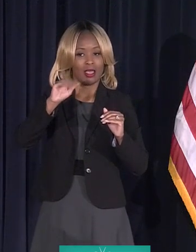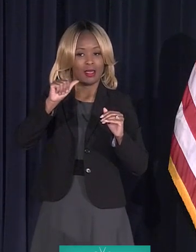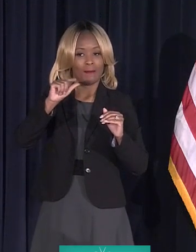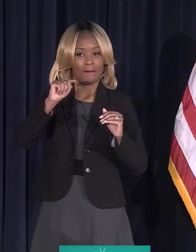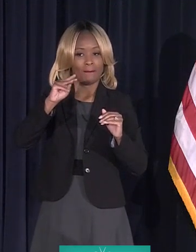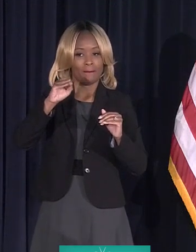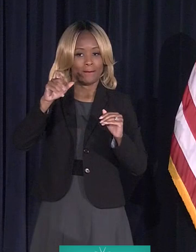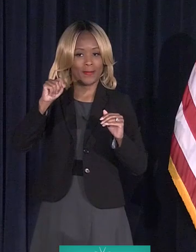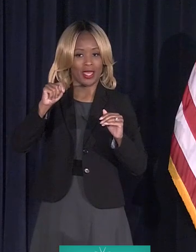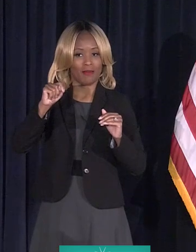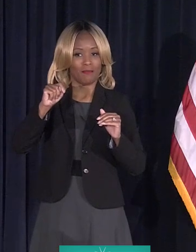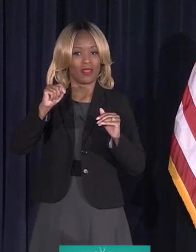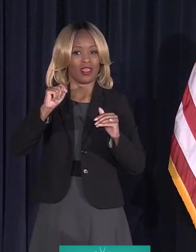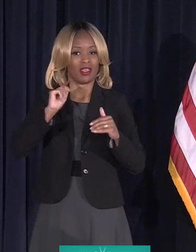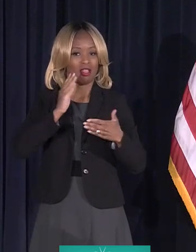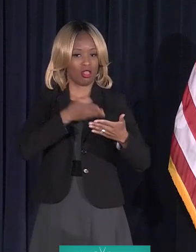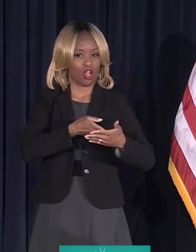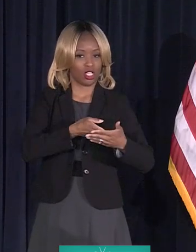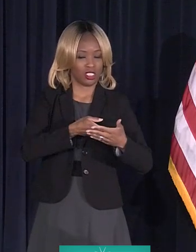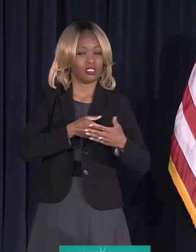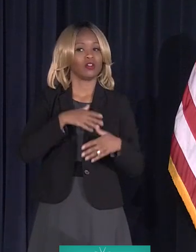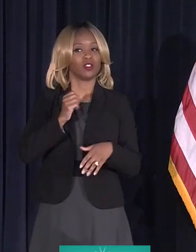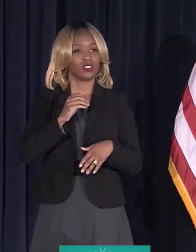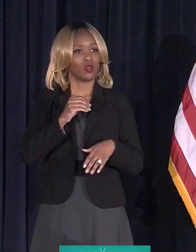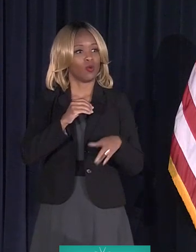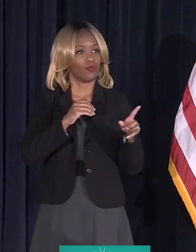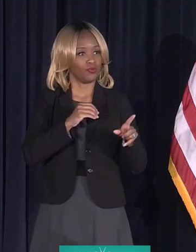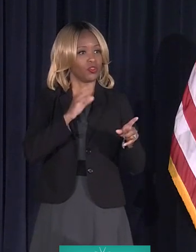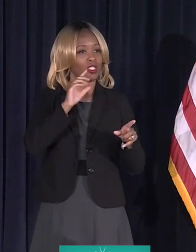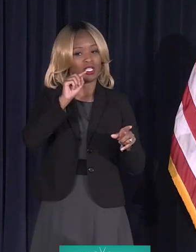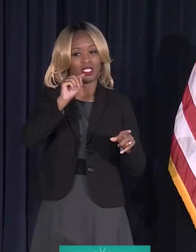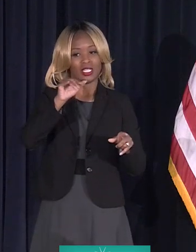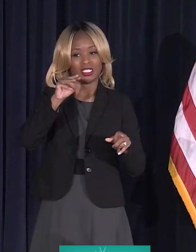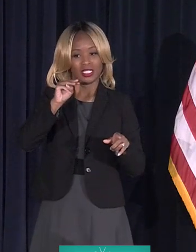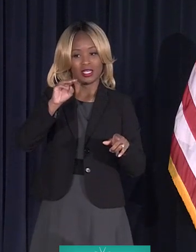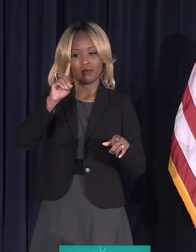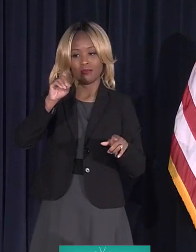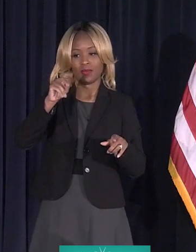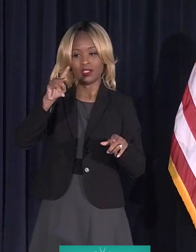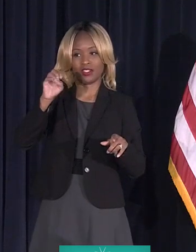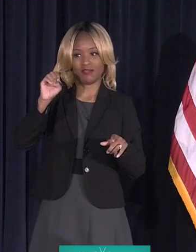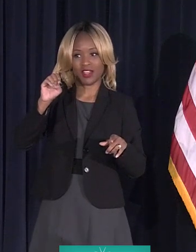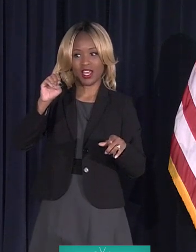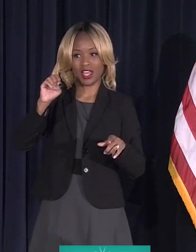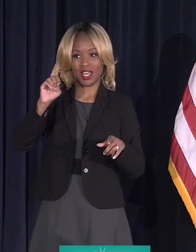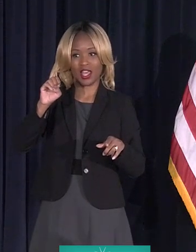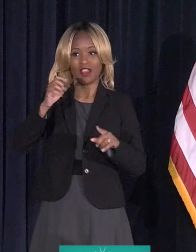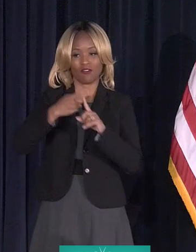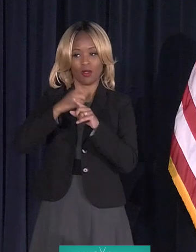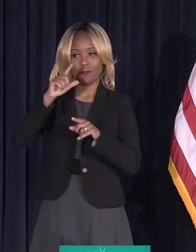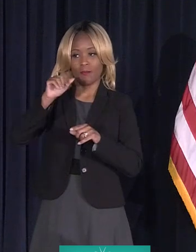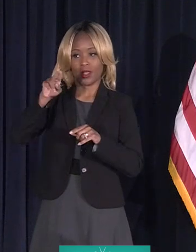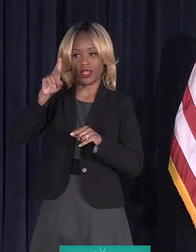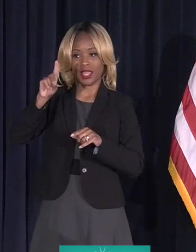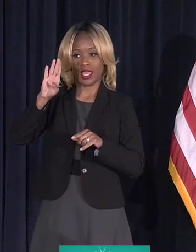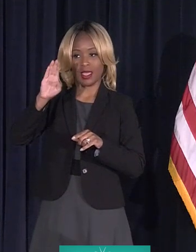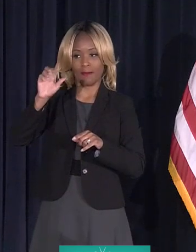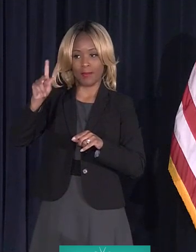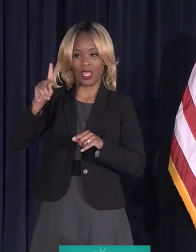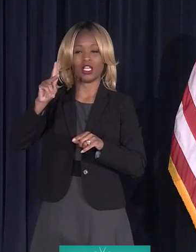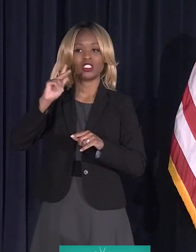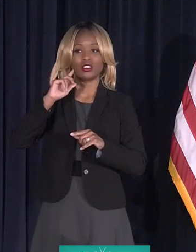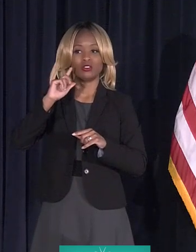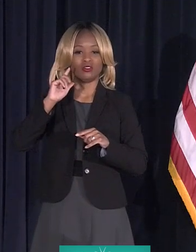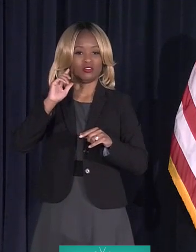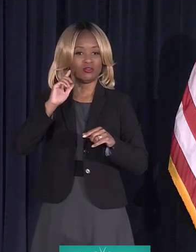your number, Letty, why don't you pull the number? We'll get Tim Devine at the land bank to file a nuisance abatement suit to make your neighbor either